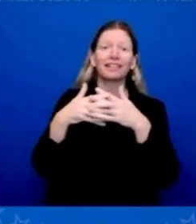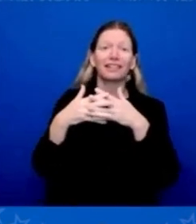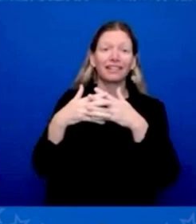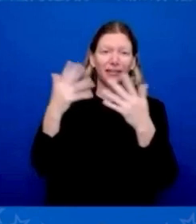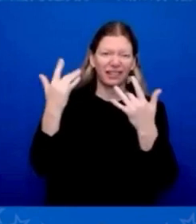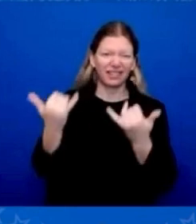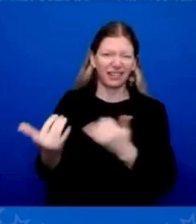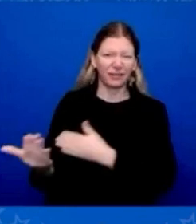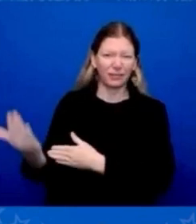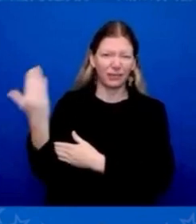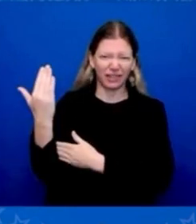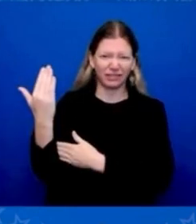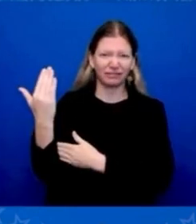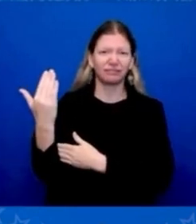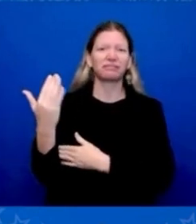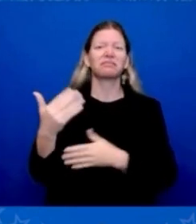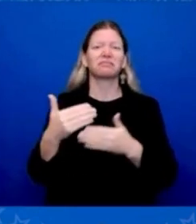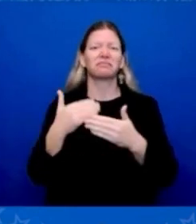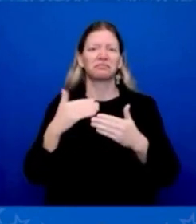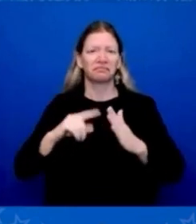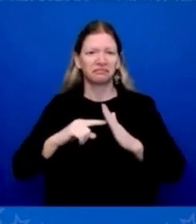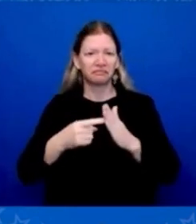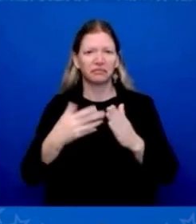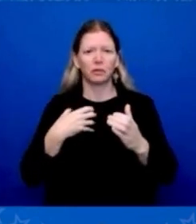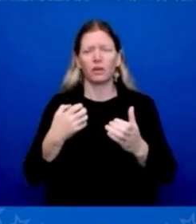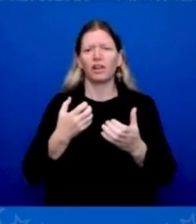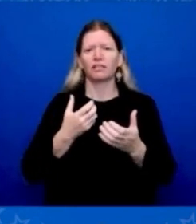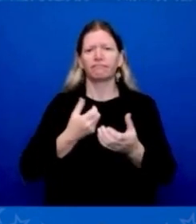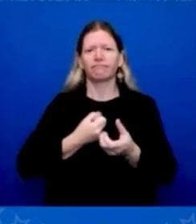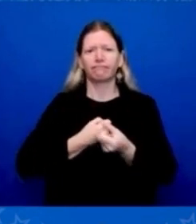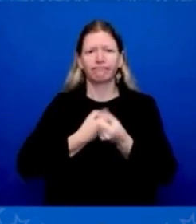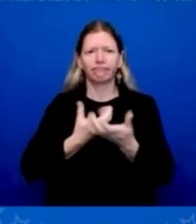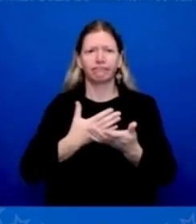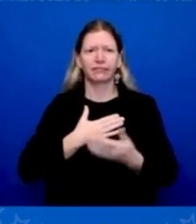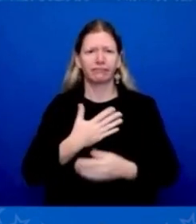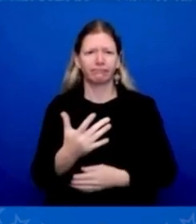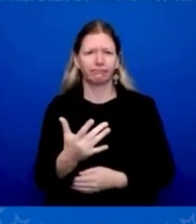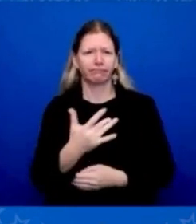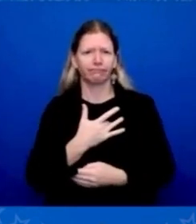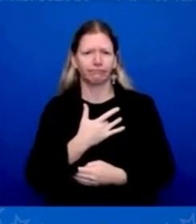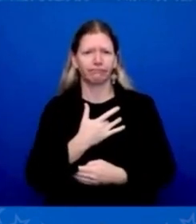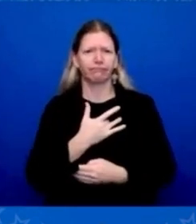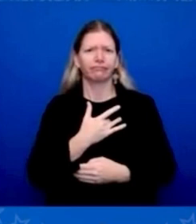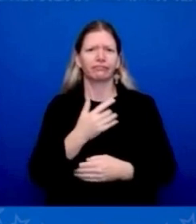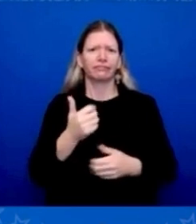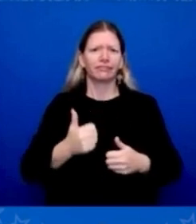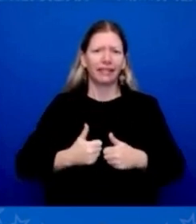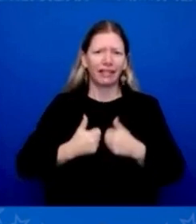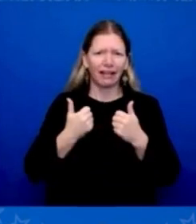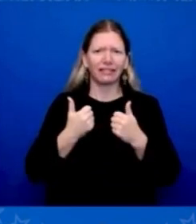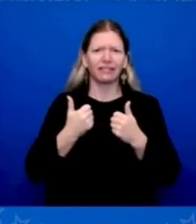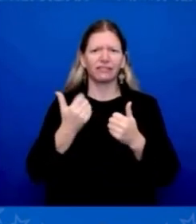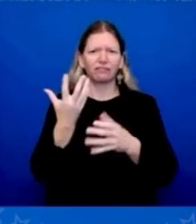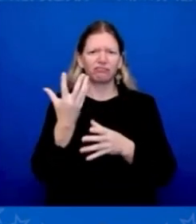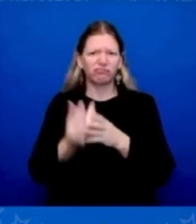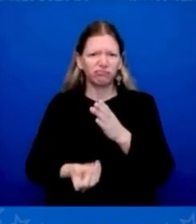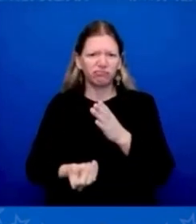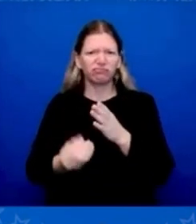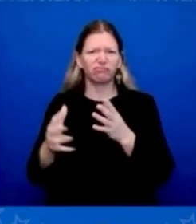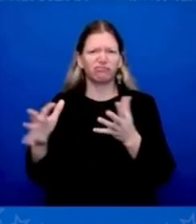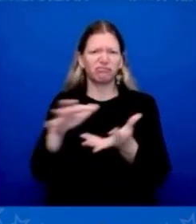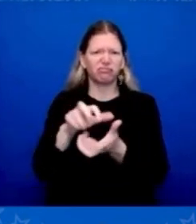by the loss of life and devastation caused by the earthquake in Morocco. Our thoughts and prayers with the people of Morocco and